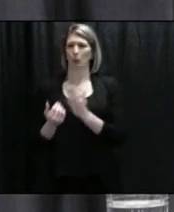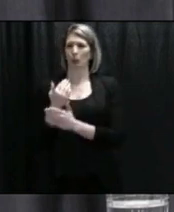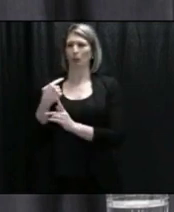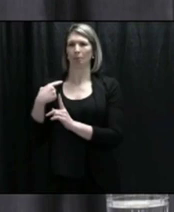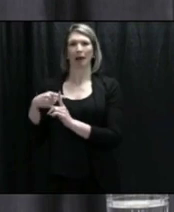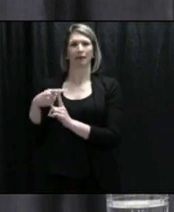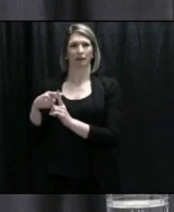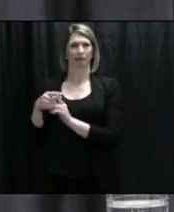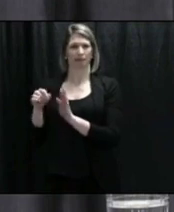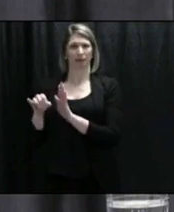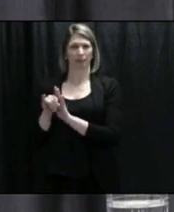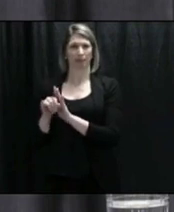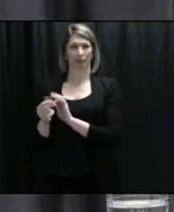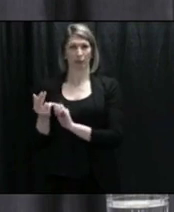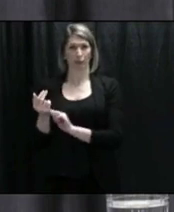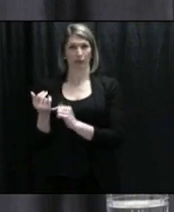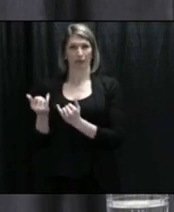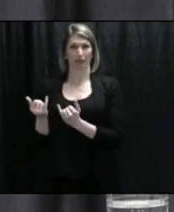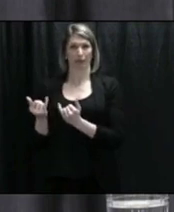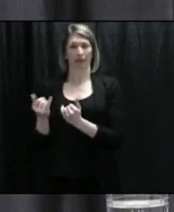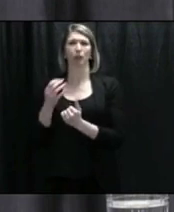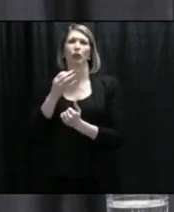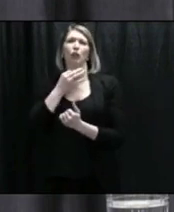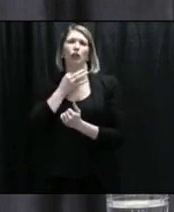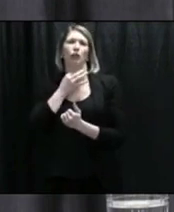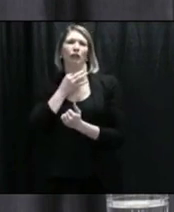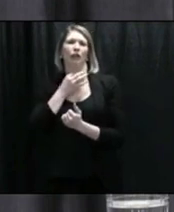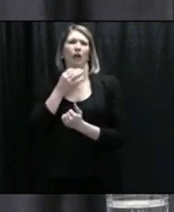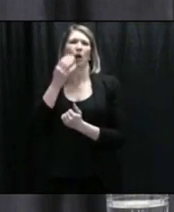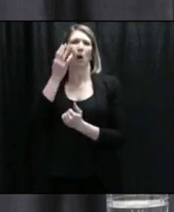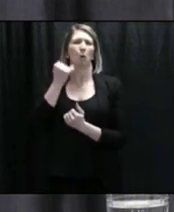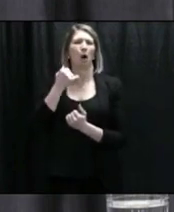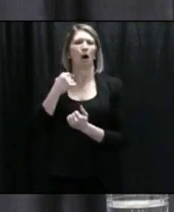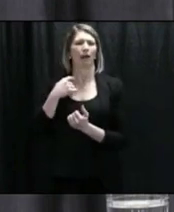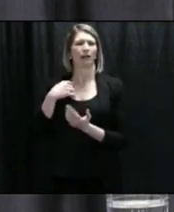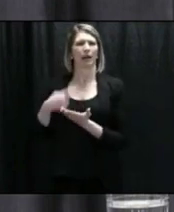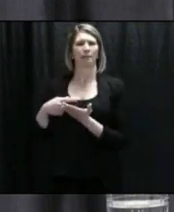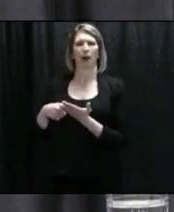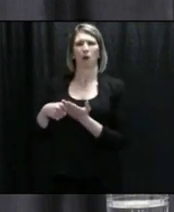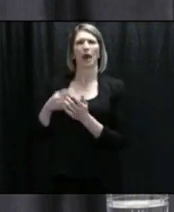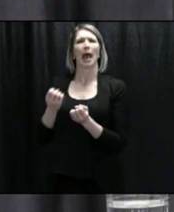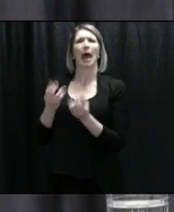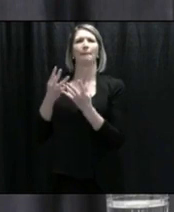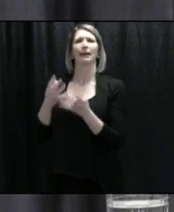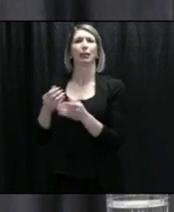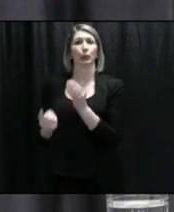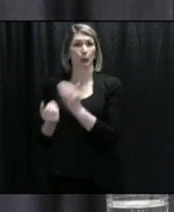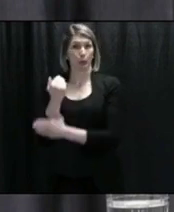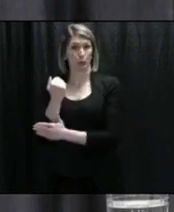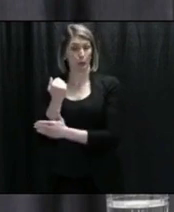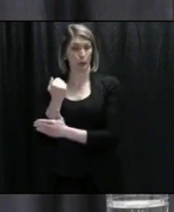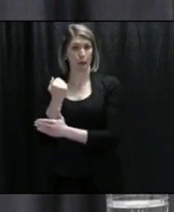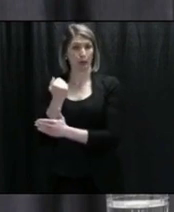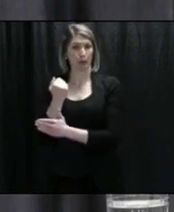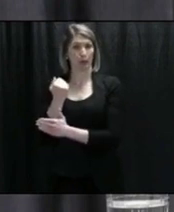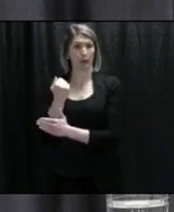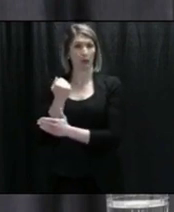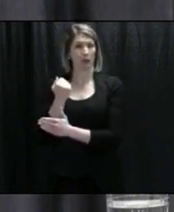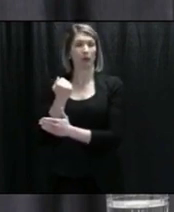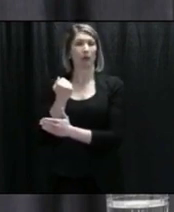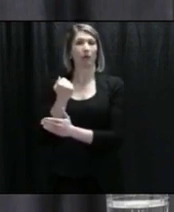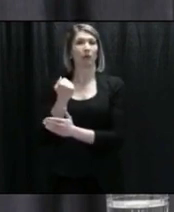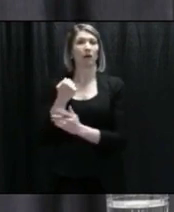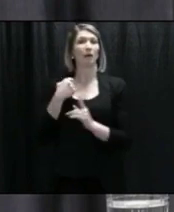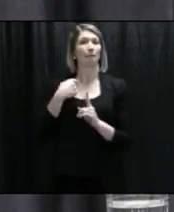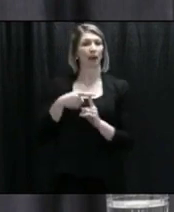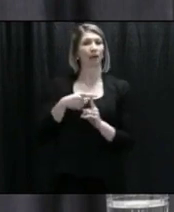why we've switched to just talking about positive declared cases and not coming out each